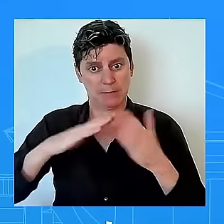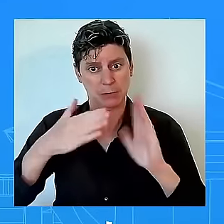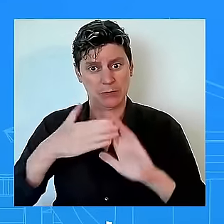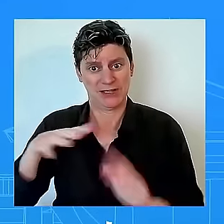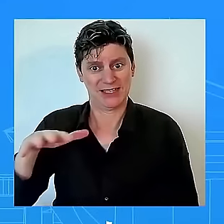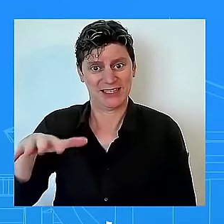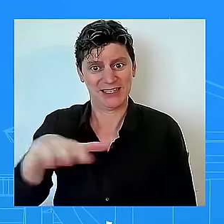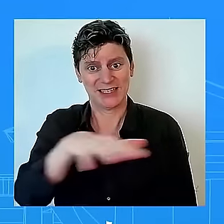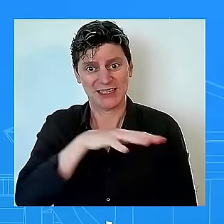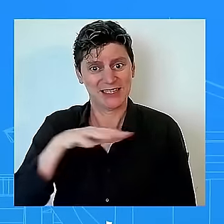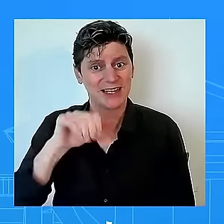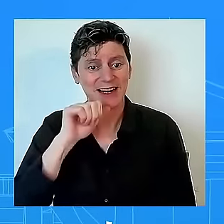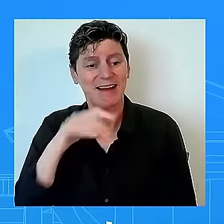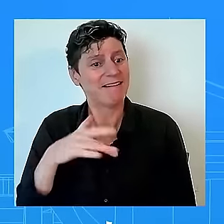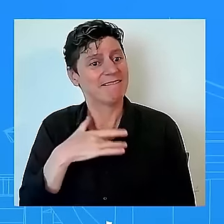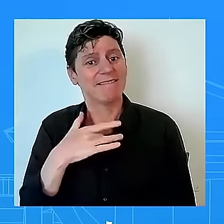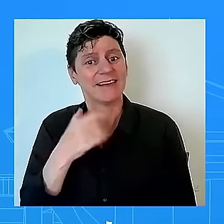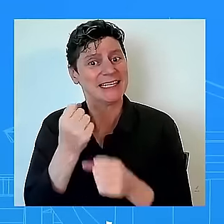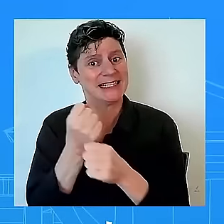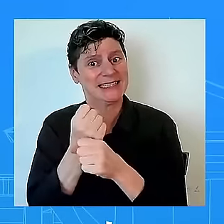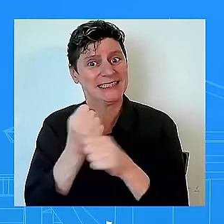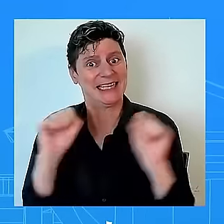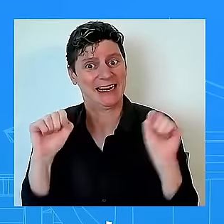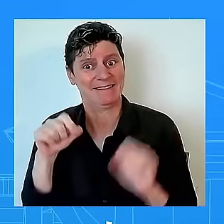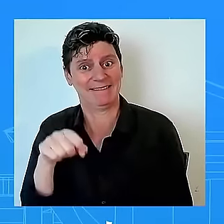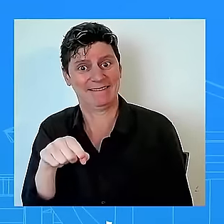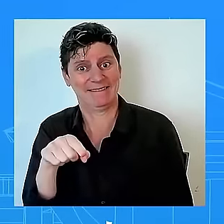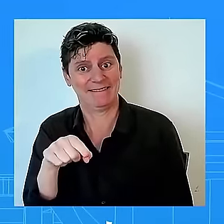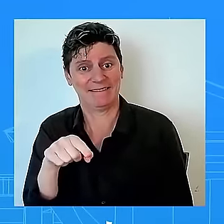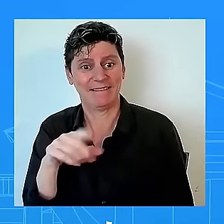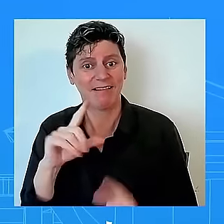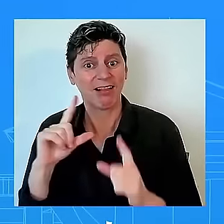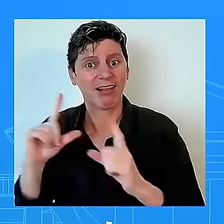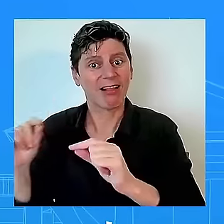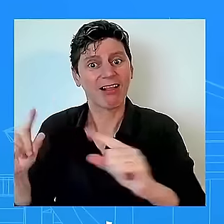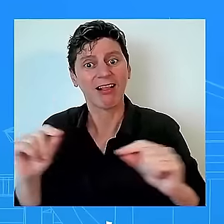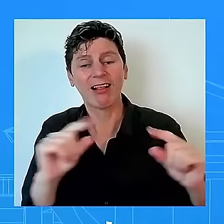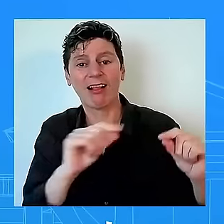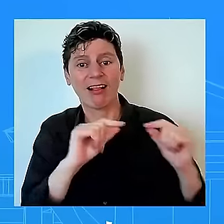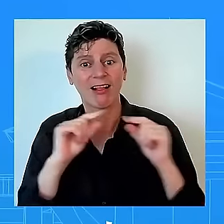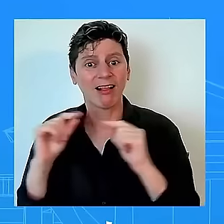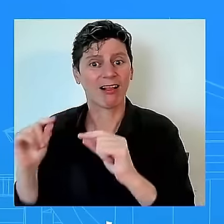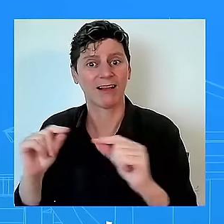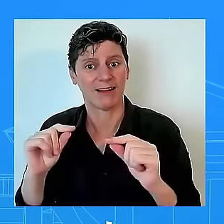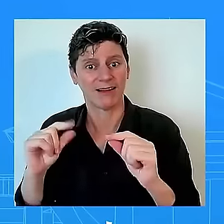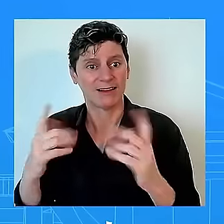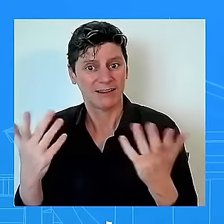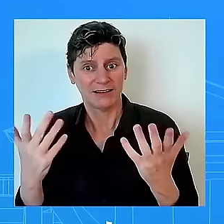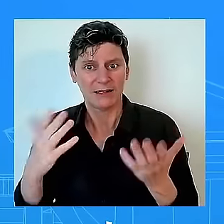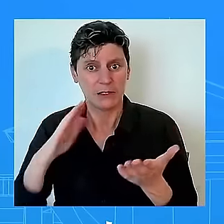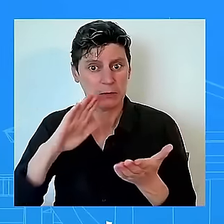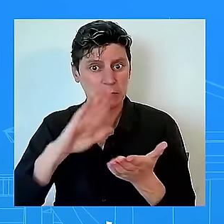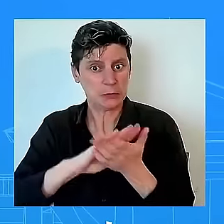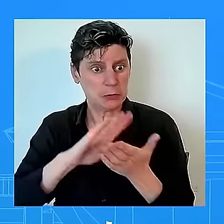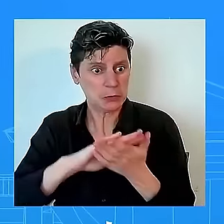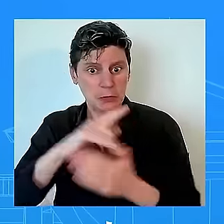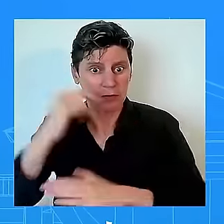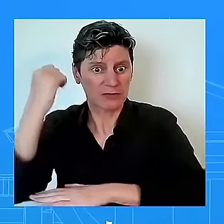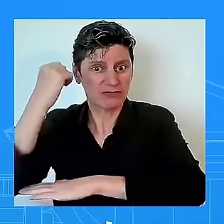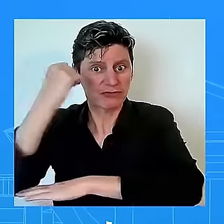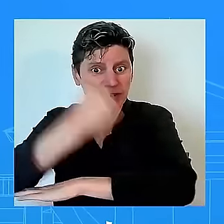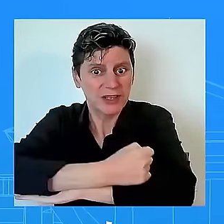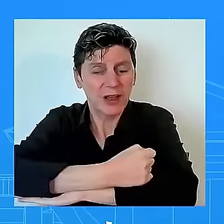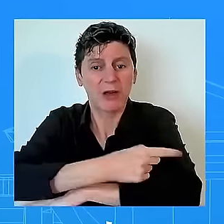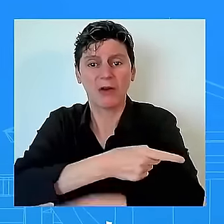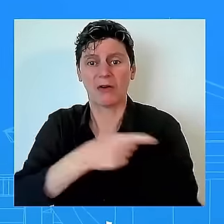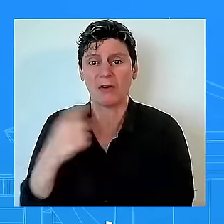about them uh when schools are being shut down hospitals uh the community in springfield ohio